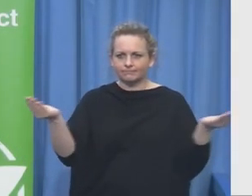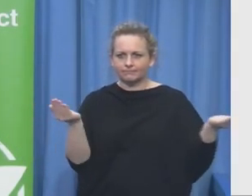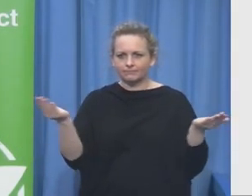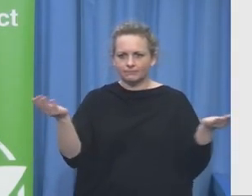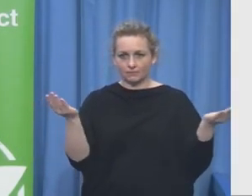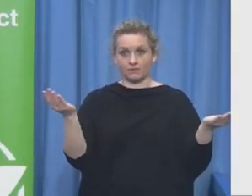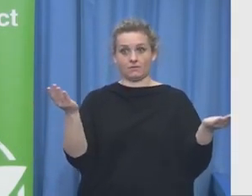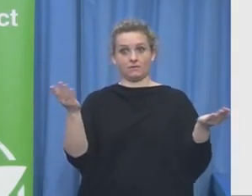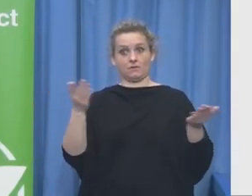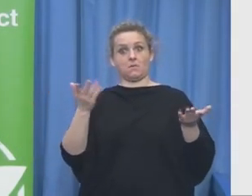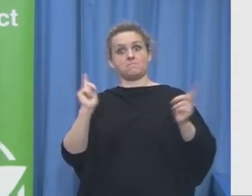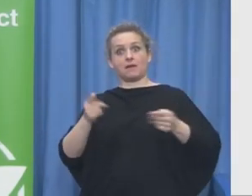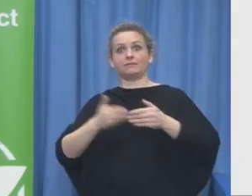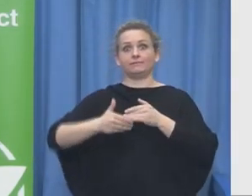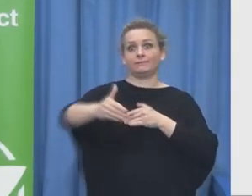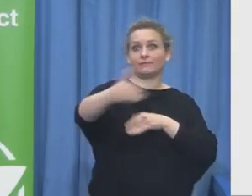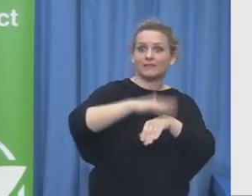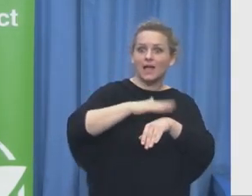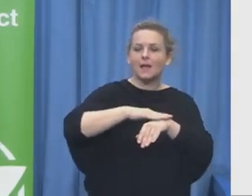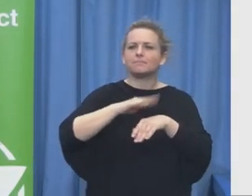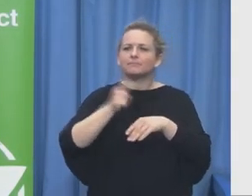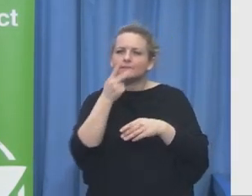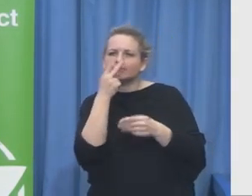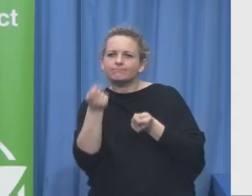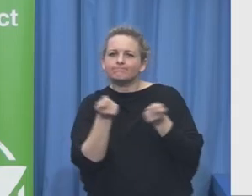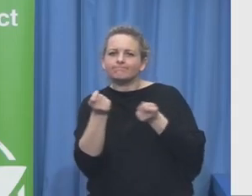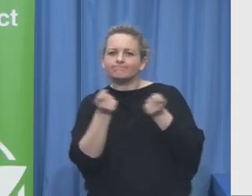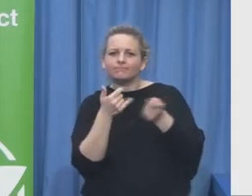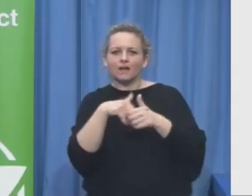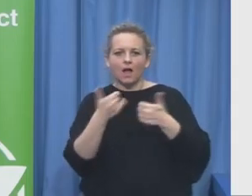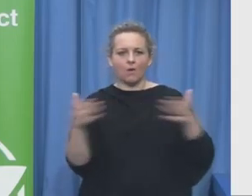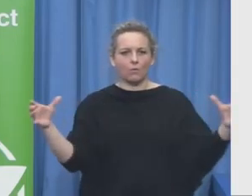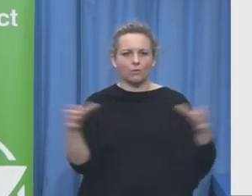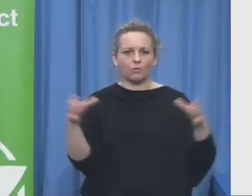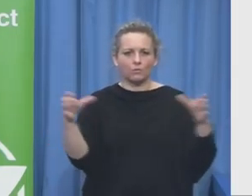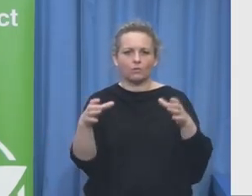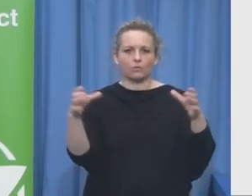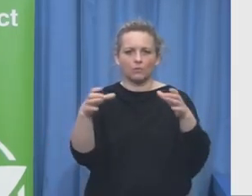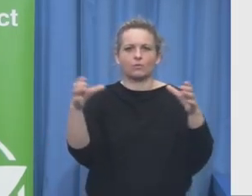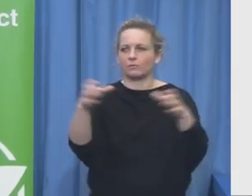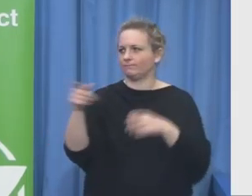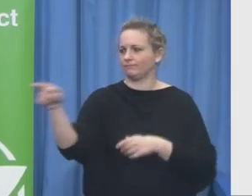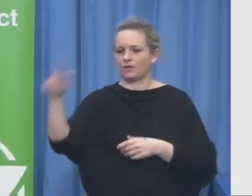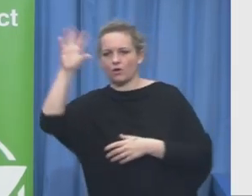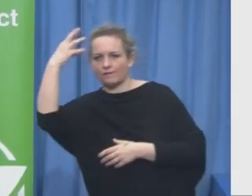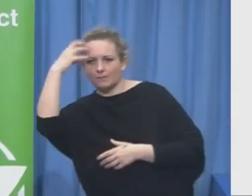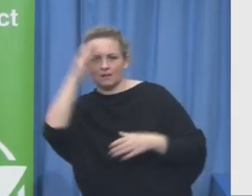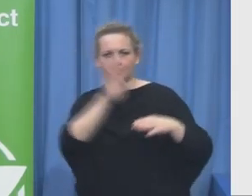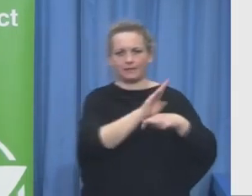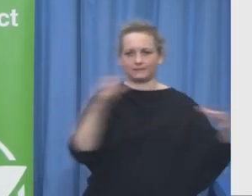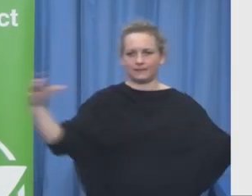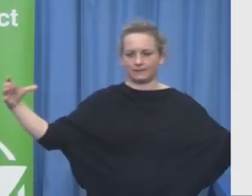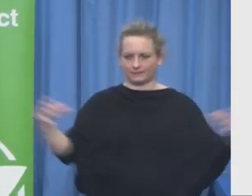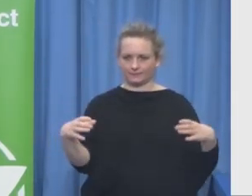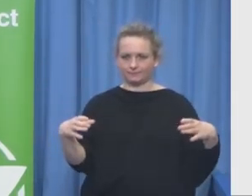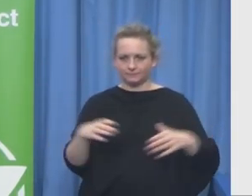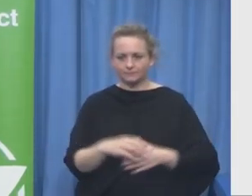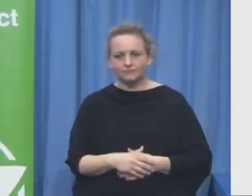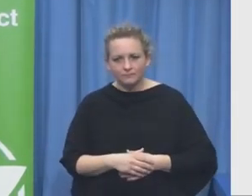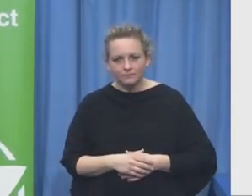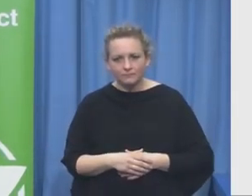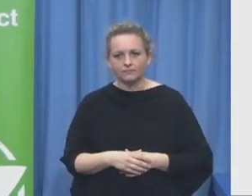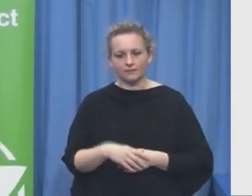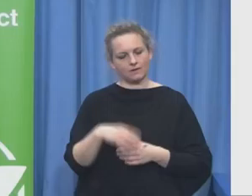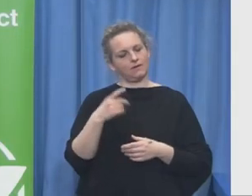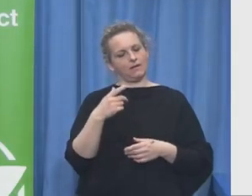create an impact we have to follow a few steps so the steps that we all know from each sector is that you know we